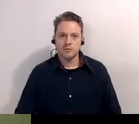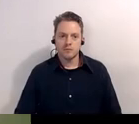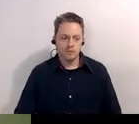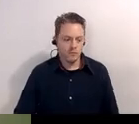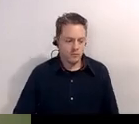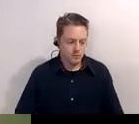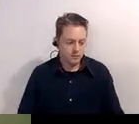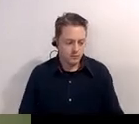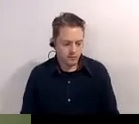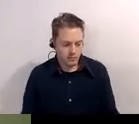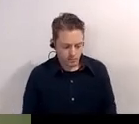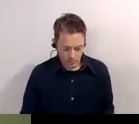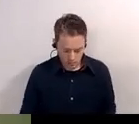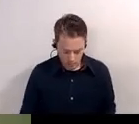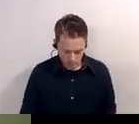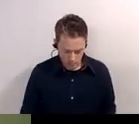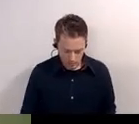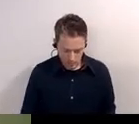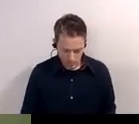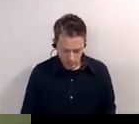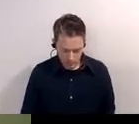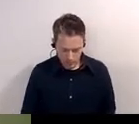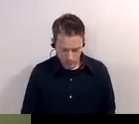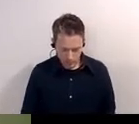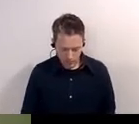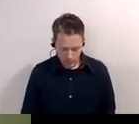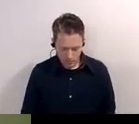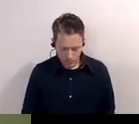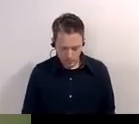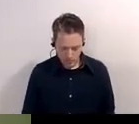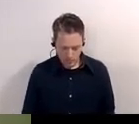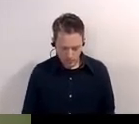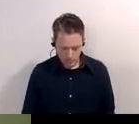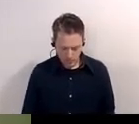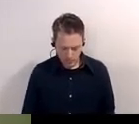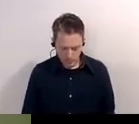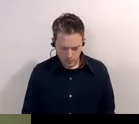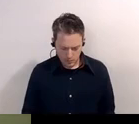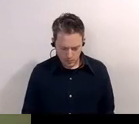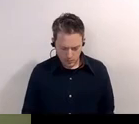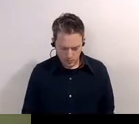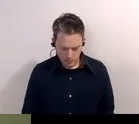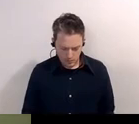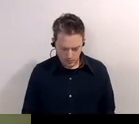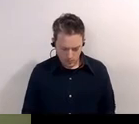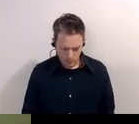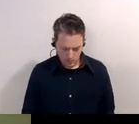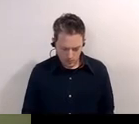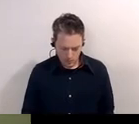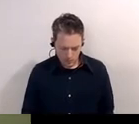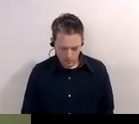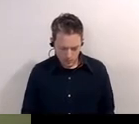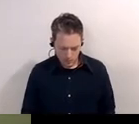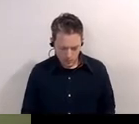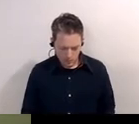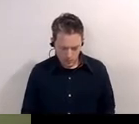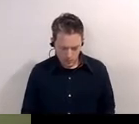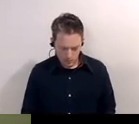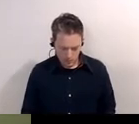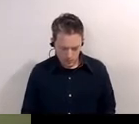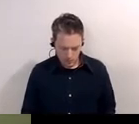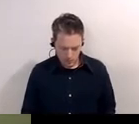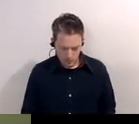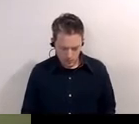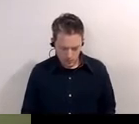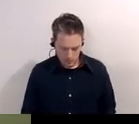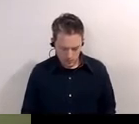cemetery with the maplewood cemetery and finally when i first moved here like in the early 90s they moved the fence around and brought the whole cemetery together but the fitzgerald family